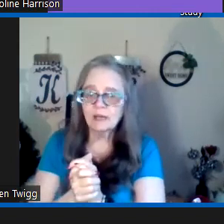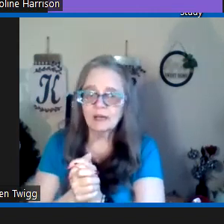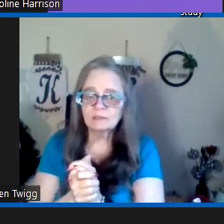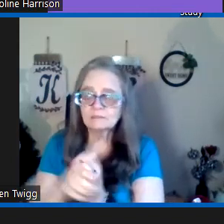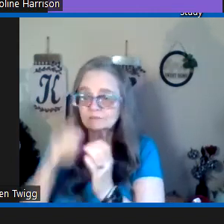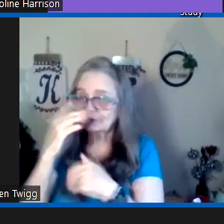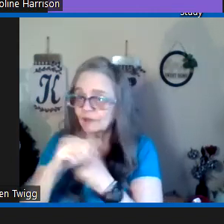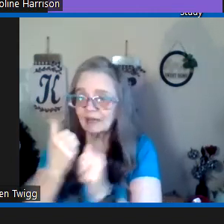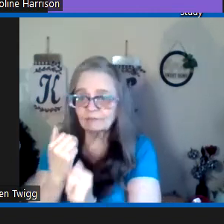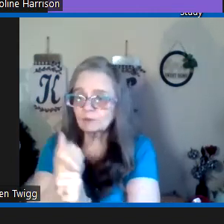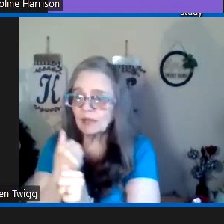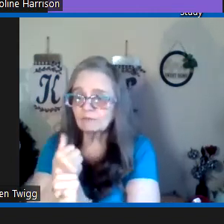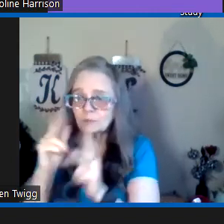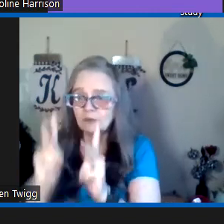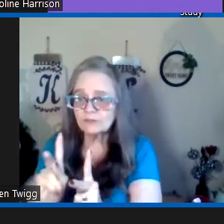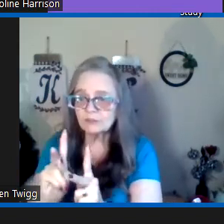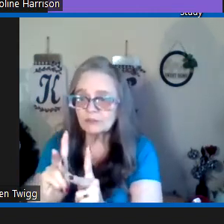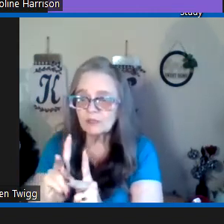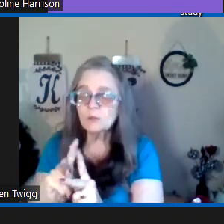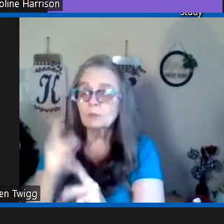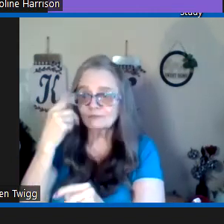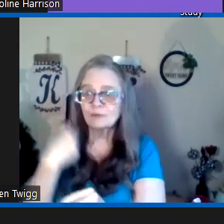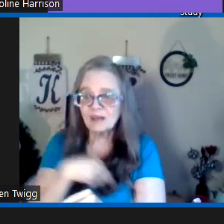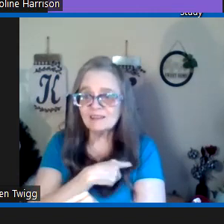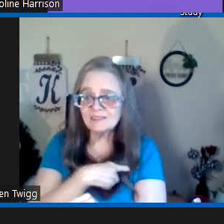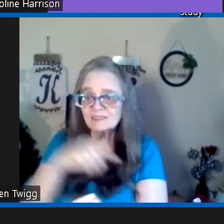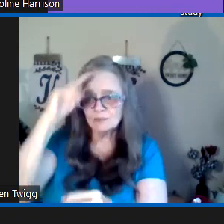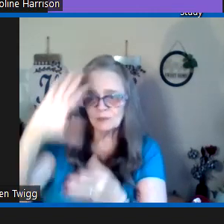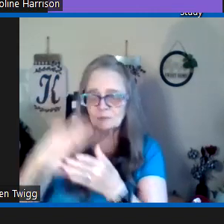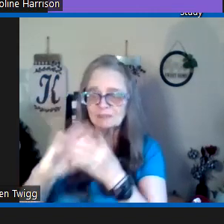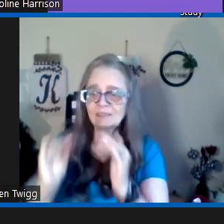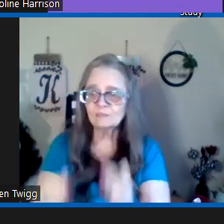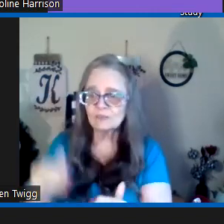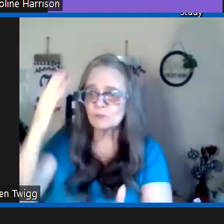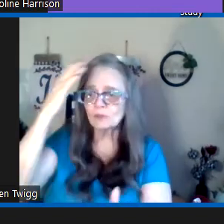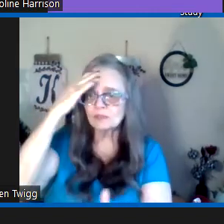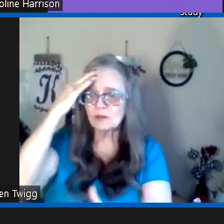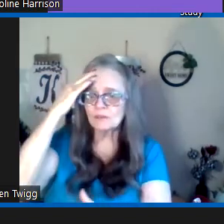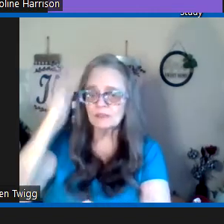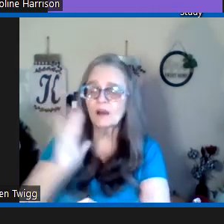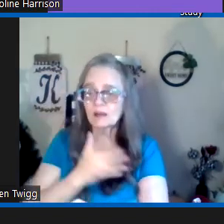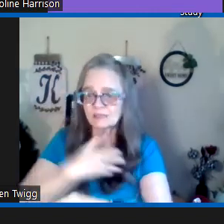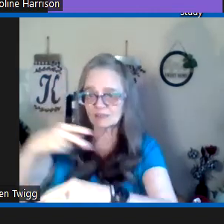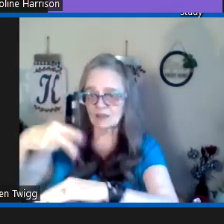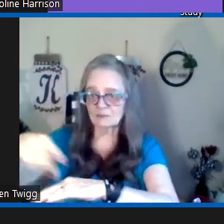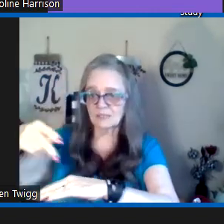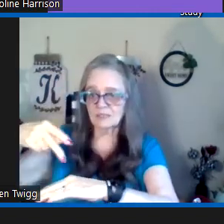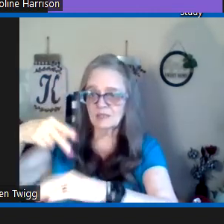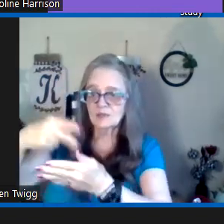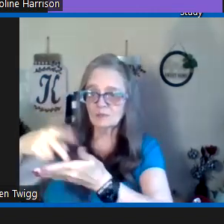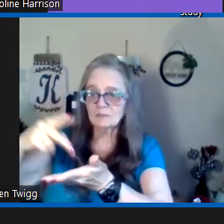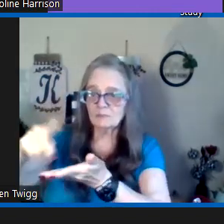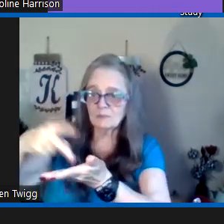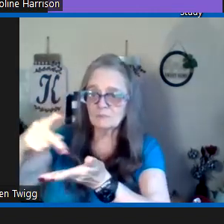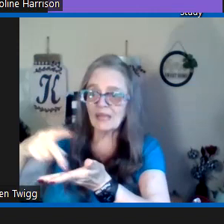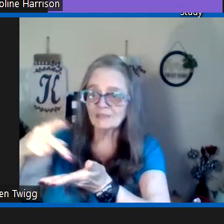uh for every every person but for us who are believers we know that ours has already